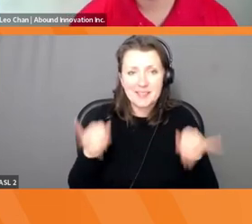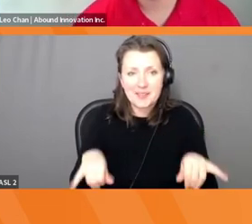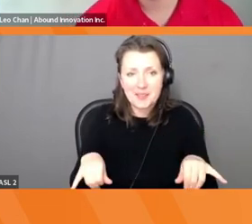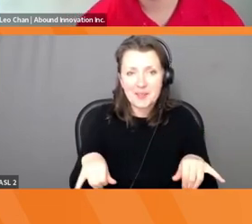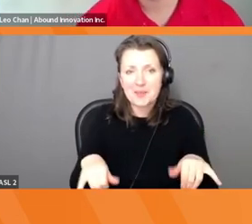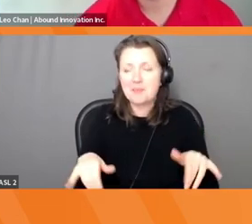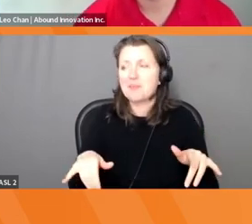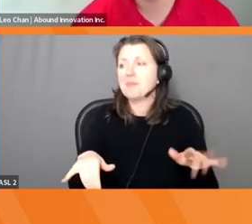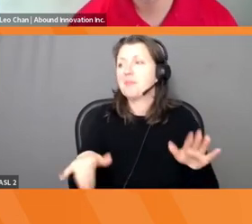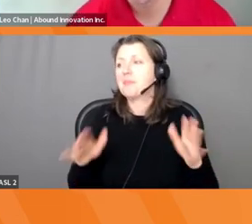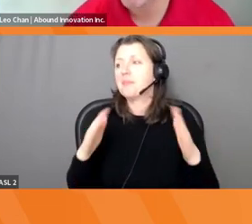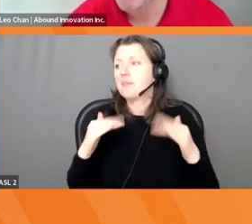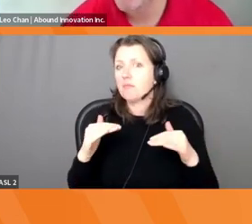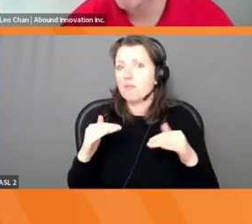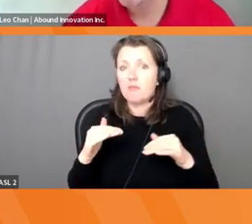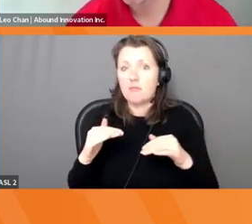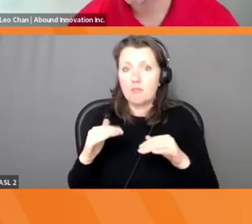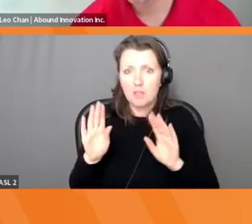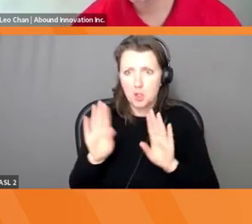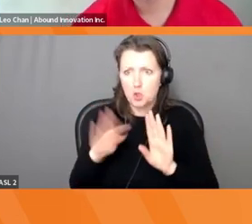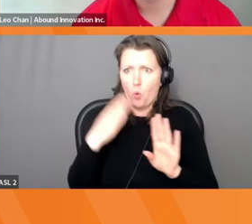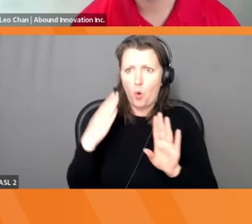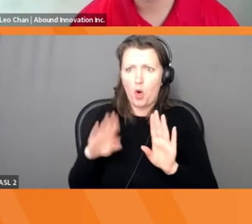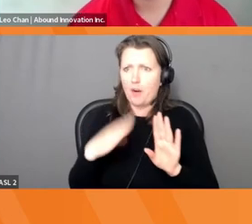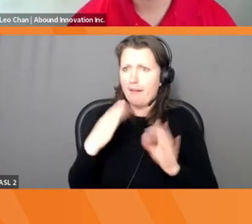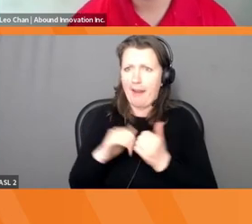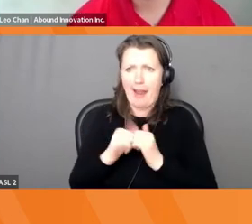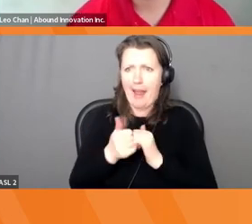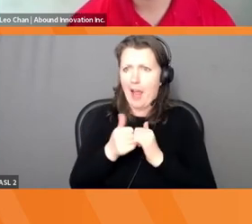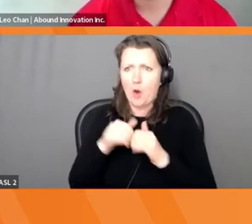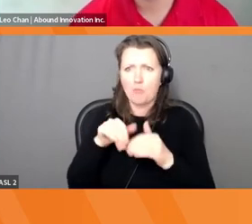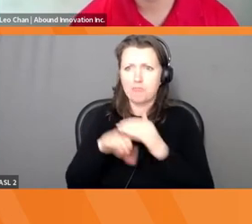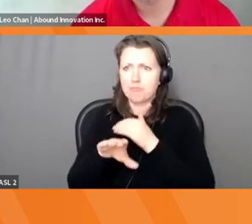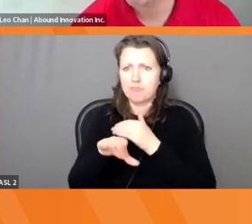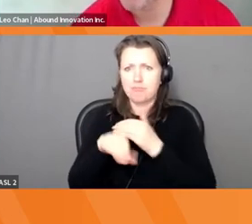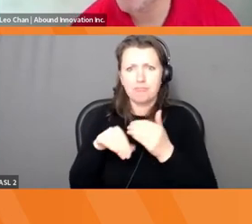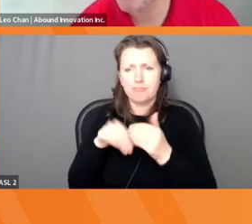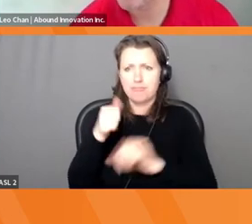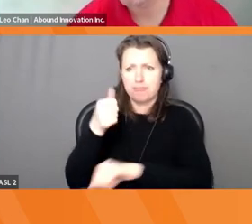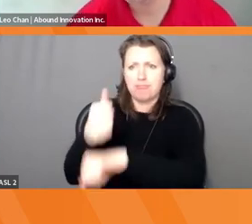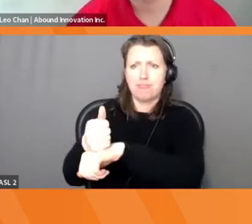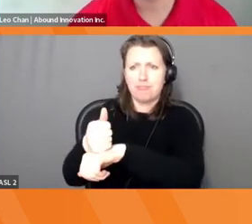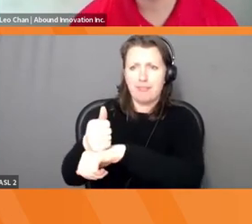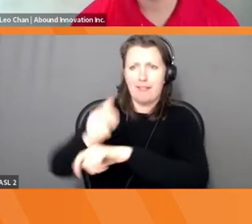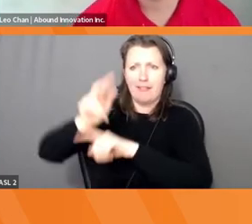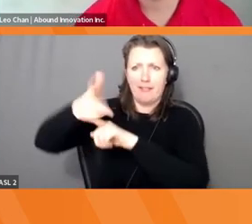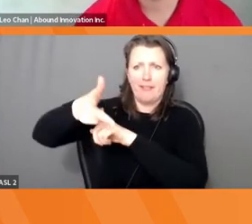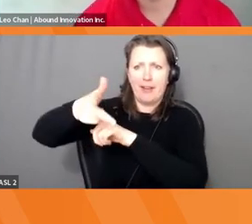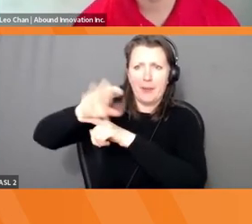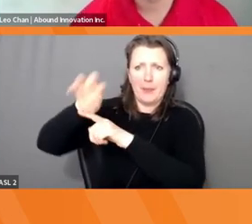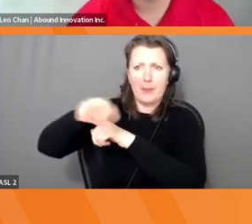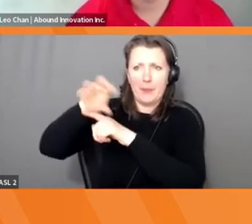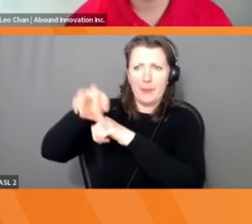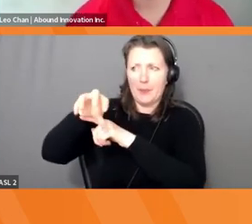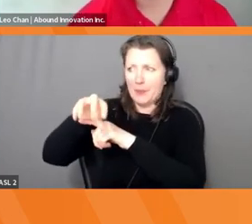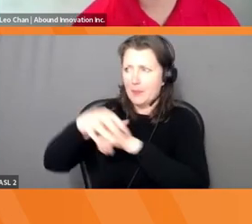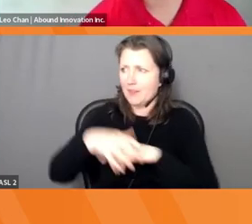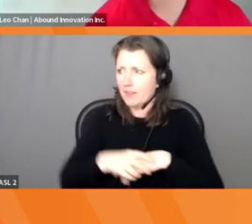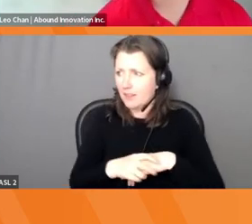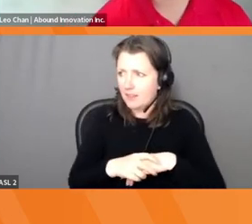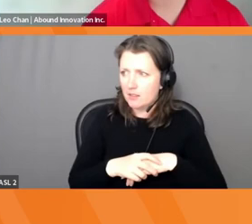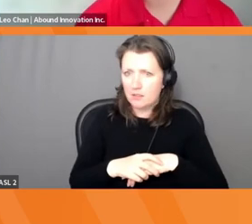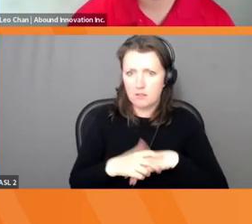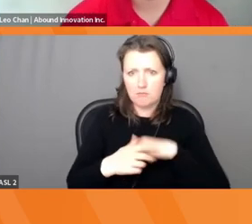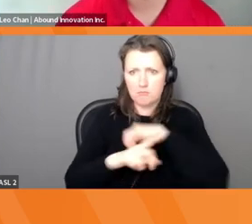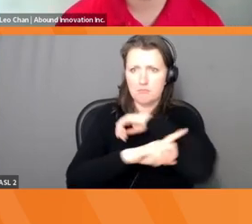Do they ever use the door? Rerug, plush, soft environment, workout equipments, pushed in the corner and blocked off. What's in the